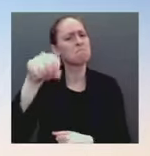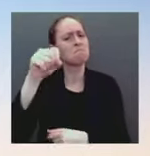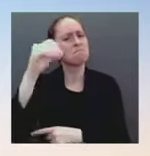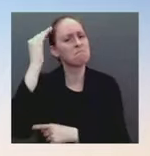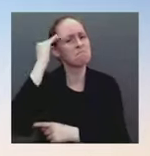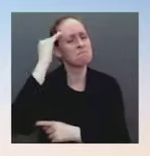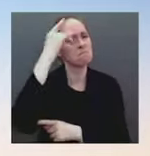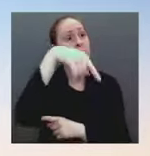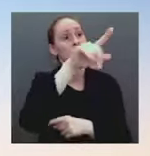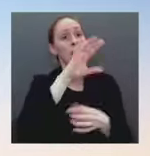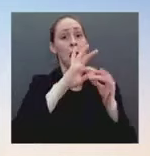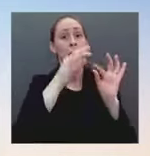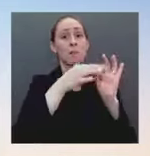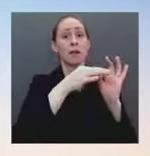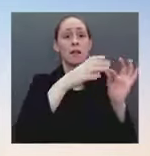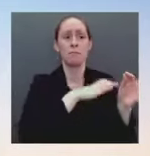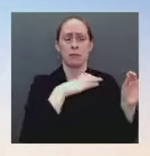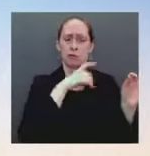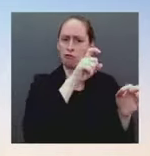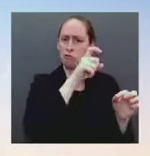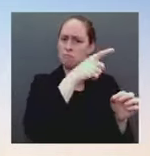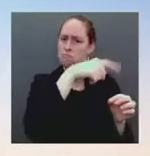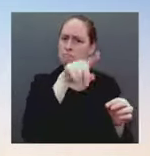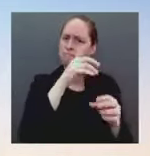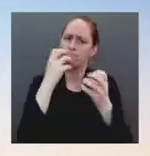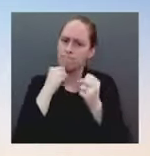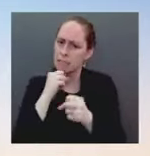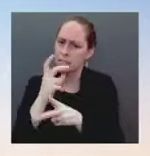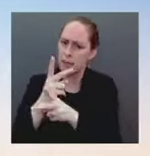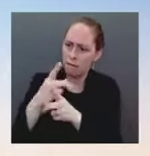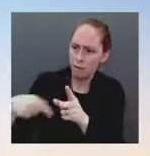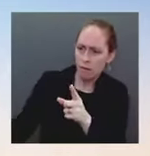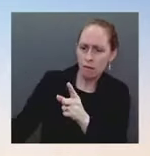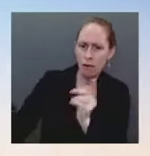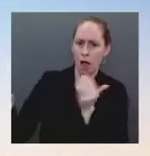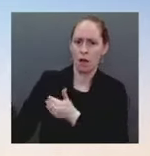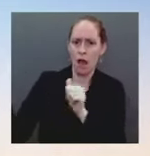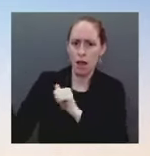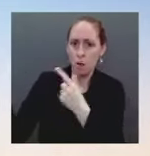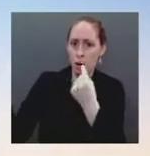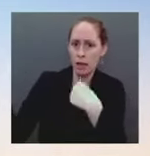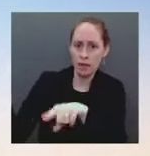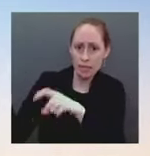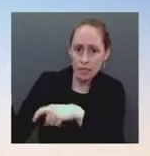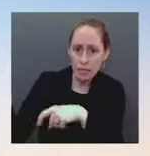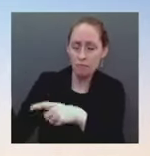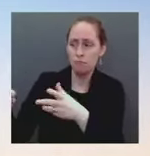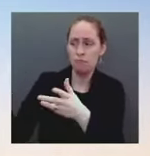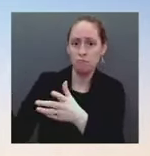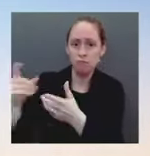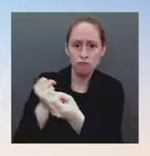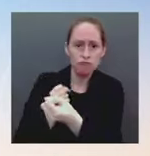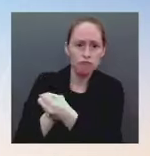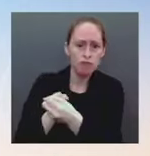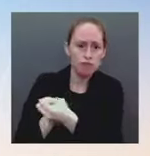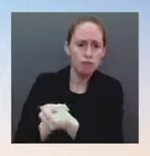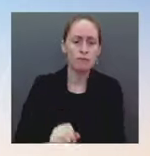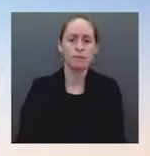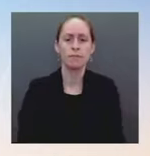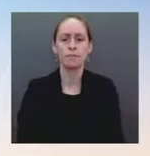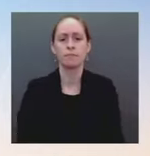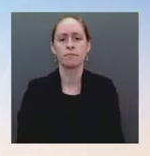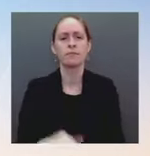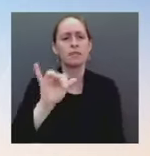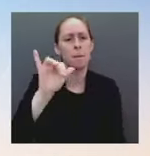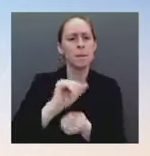percent behind them. We've also provided the U.S. Olympic and Paralympic Committee and corporate sponsors with briefings as well. And we will continue